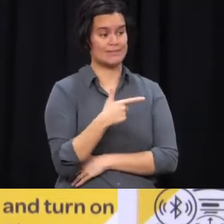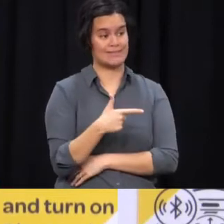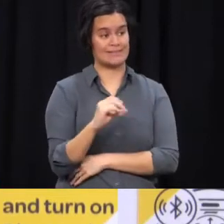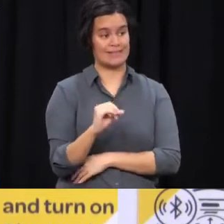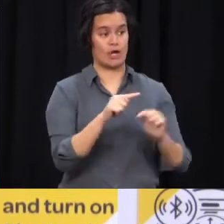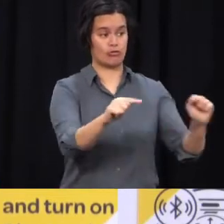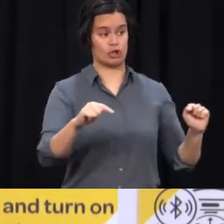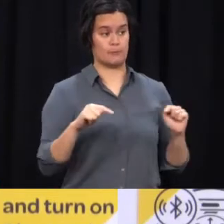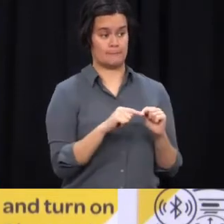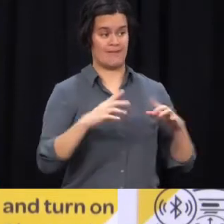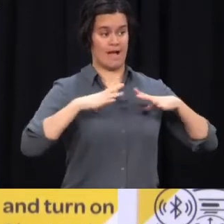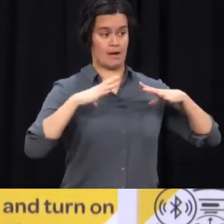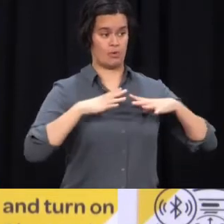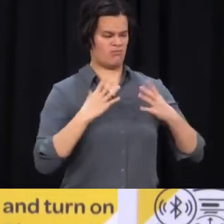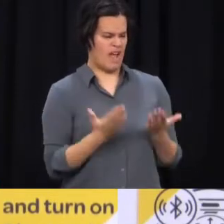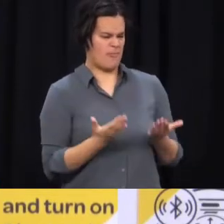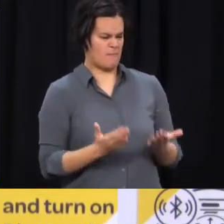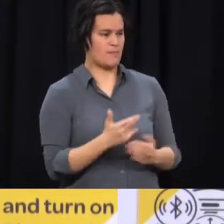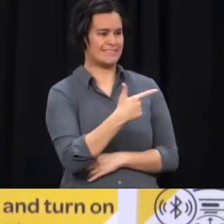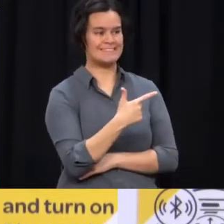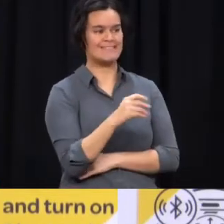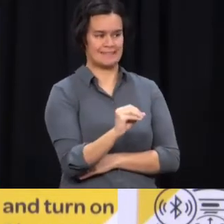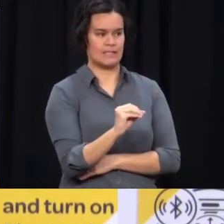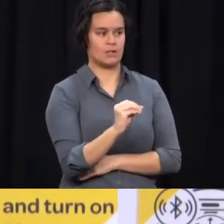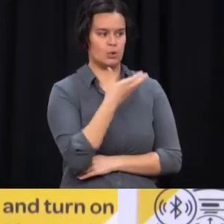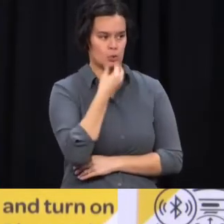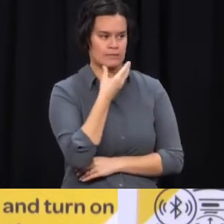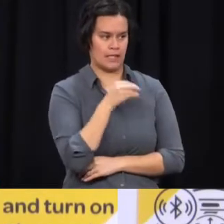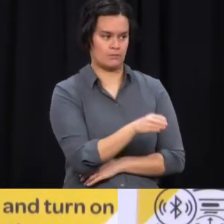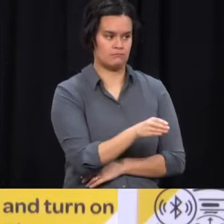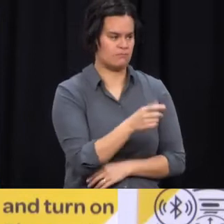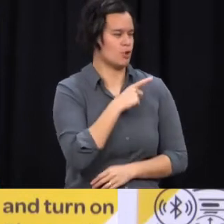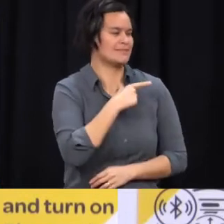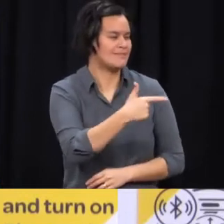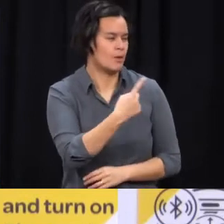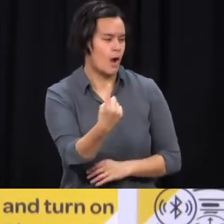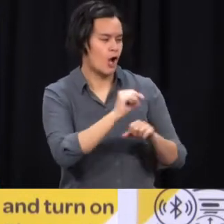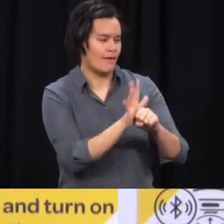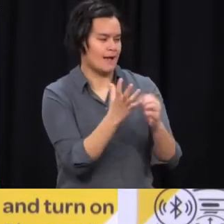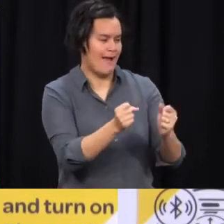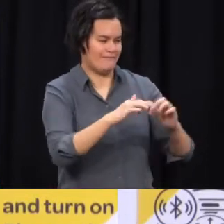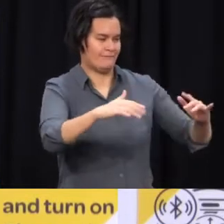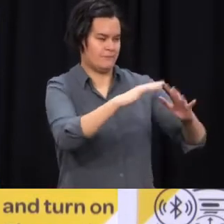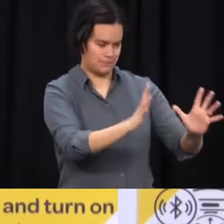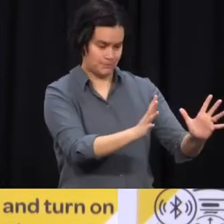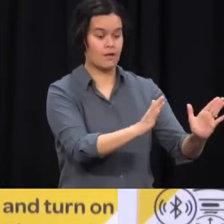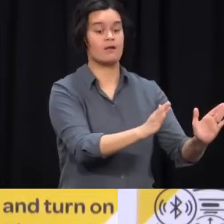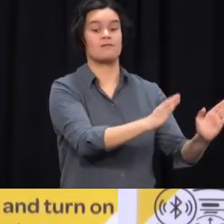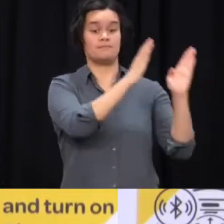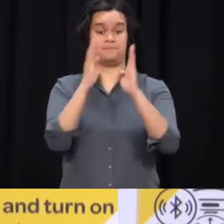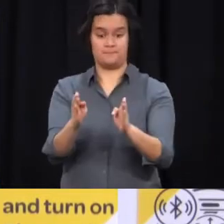isolated through our quarantine facilities. We've repurposed one of our MIQ facilities for domestic